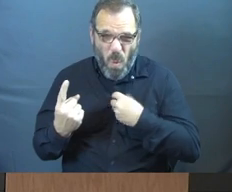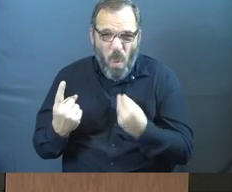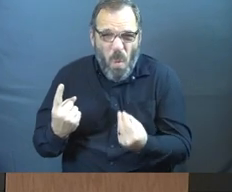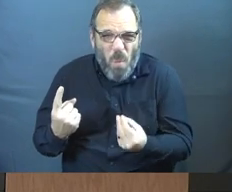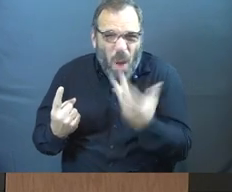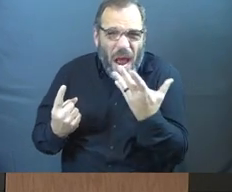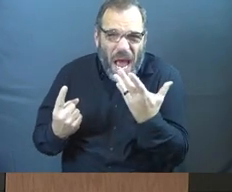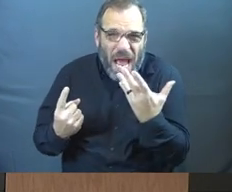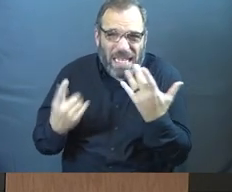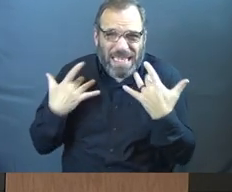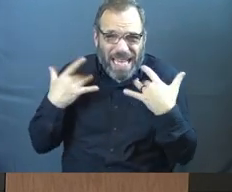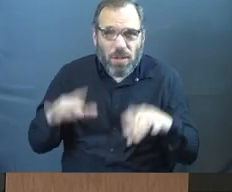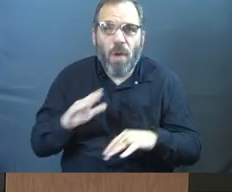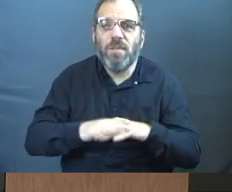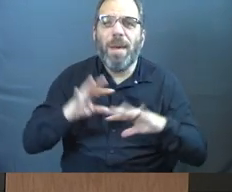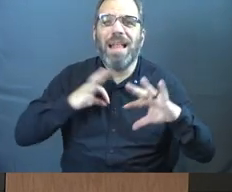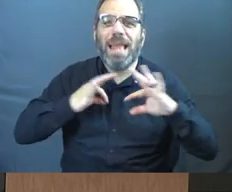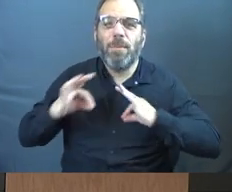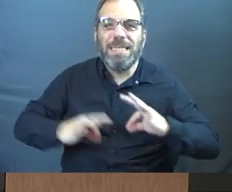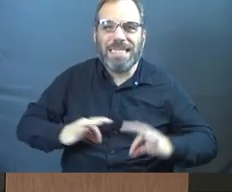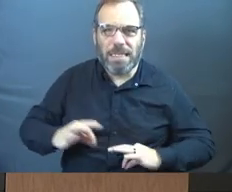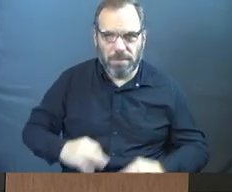snow from leprosy.